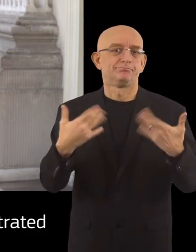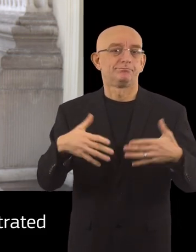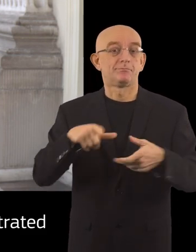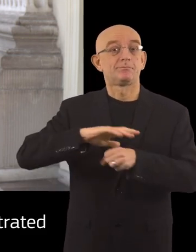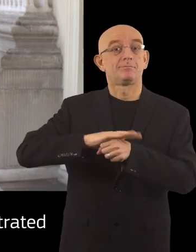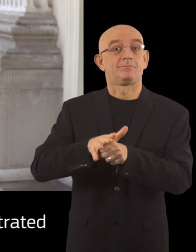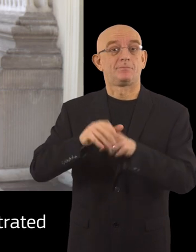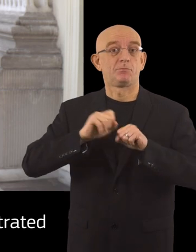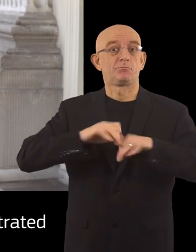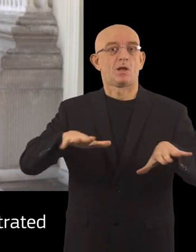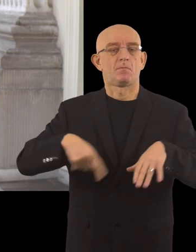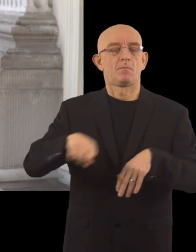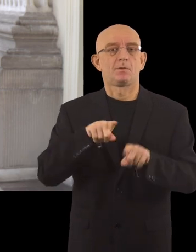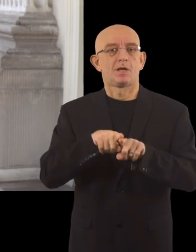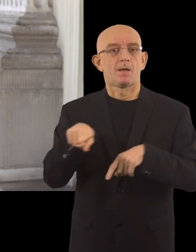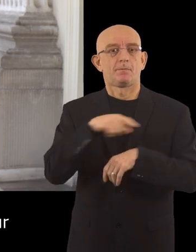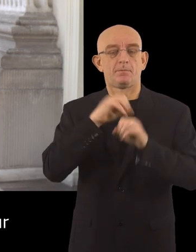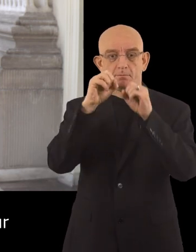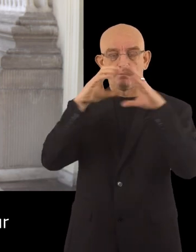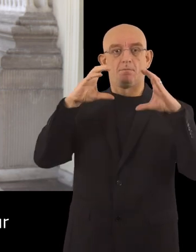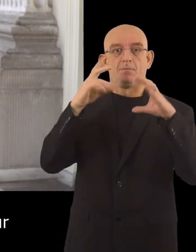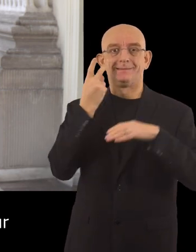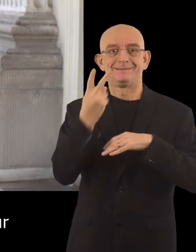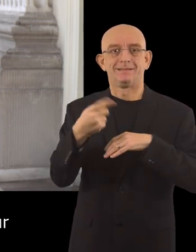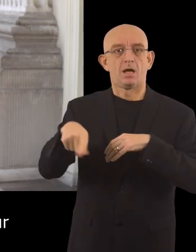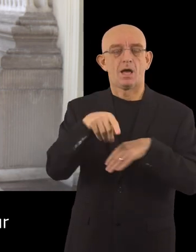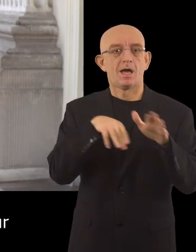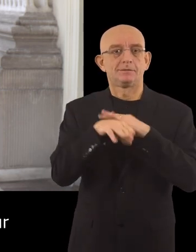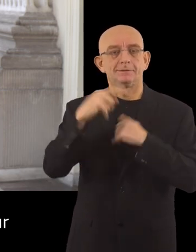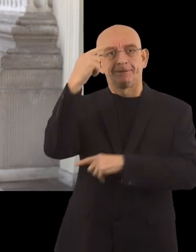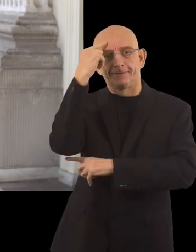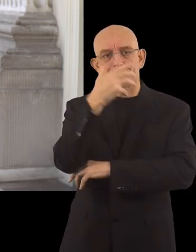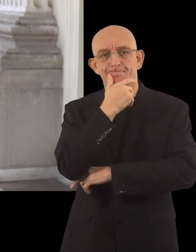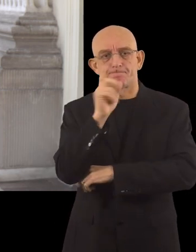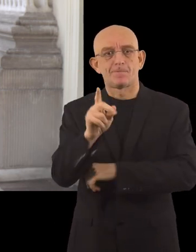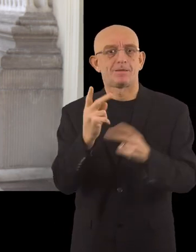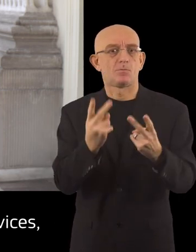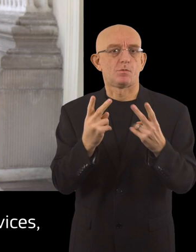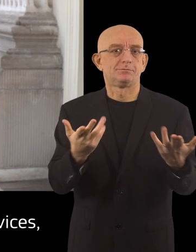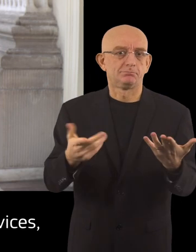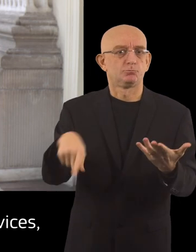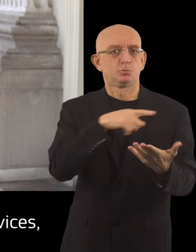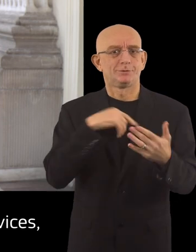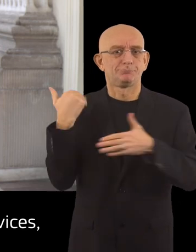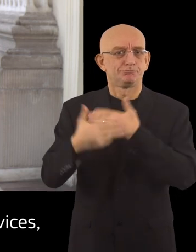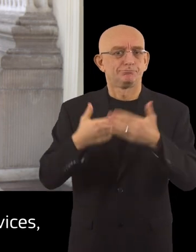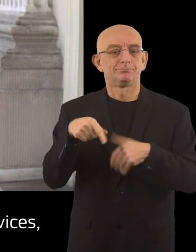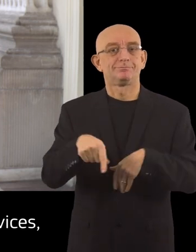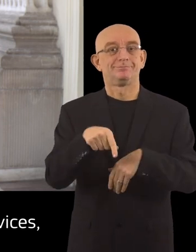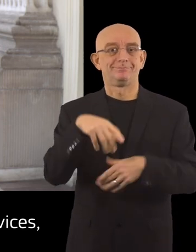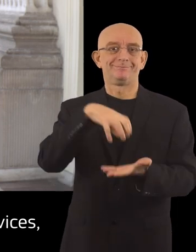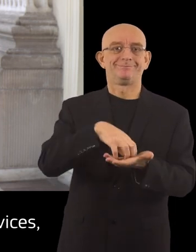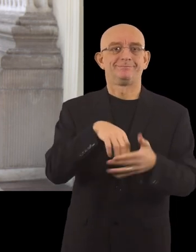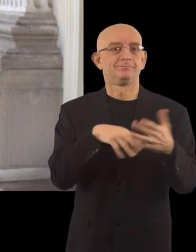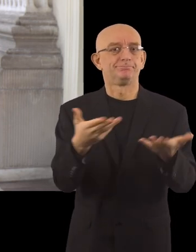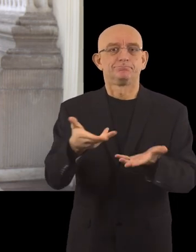The situation of pandemic has certainly shown, how important is the issue of accessibility of our users. That is why we modernize